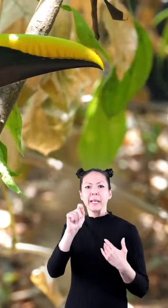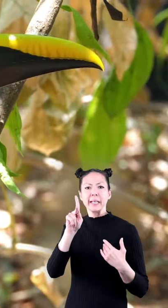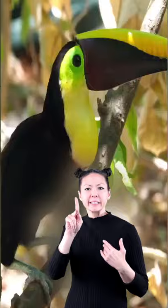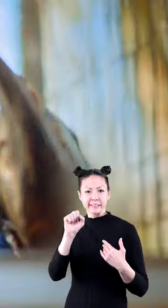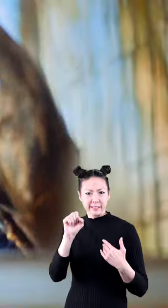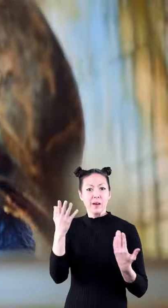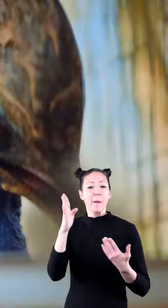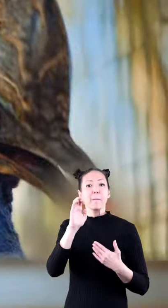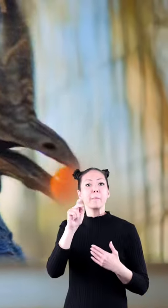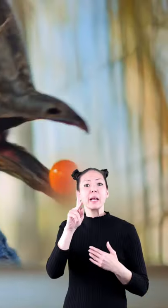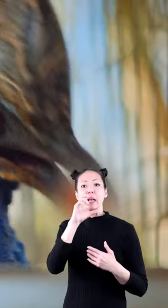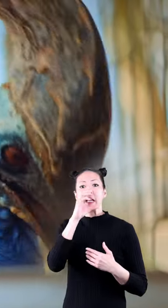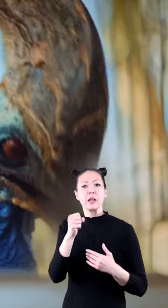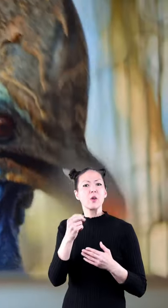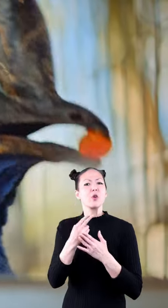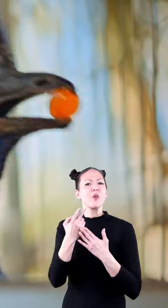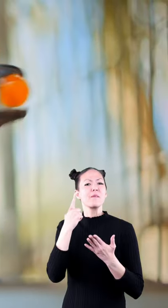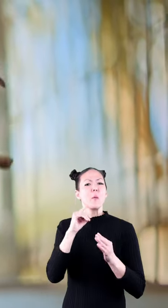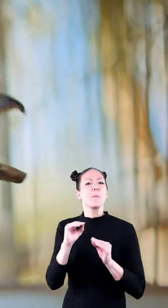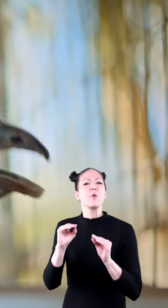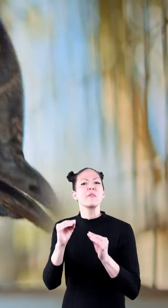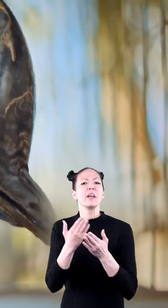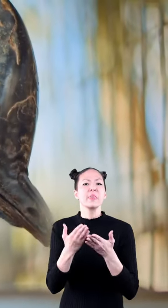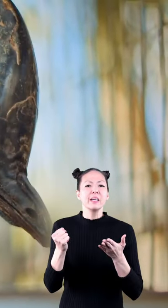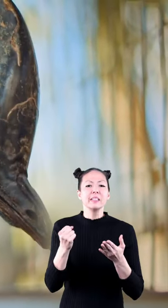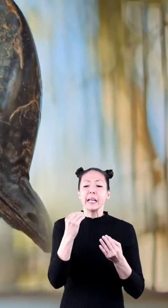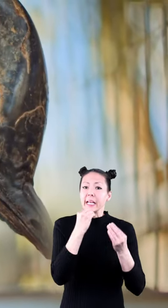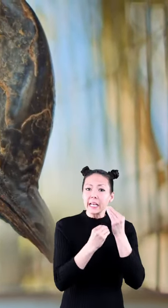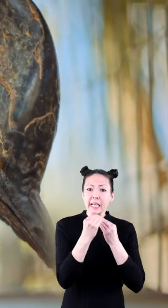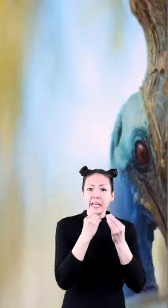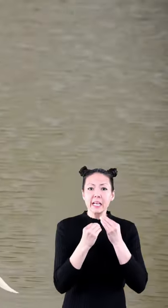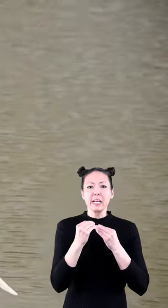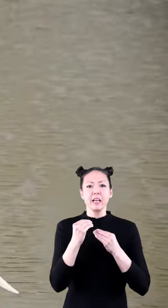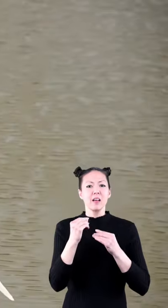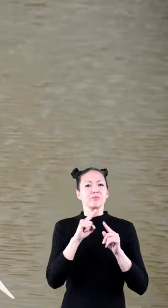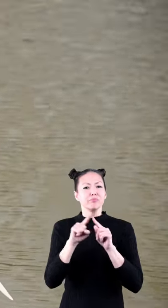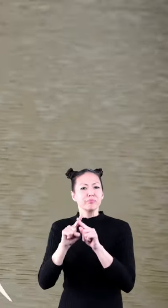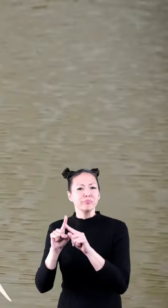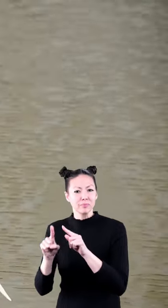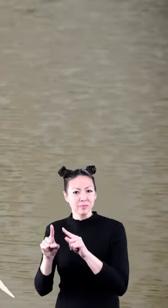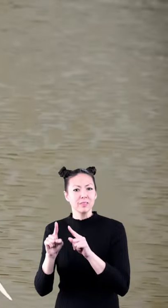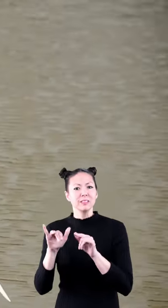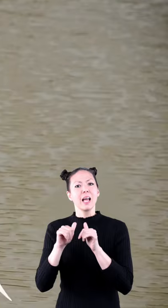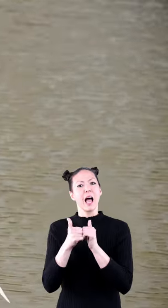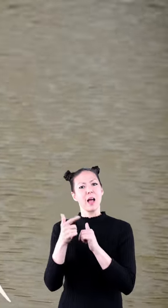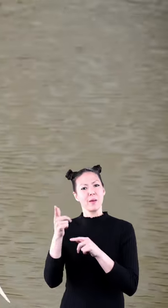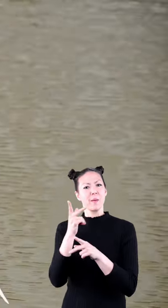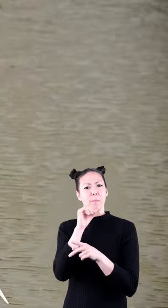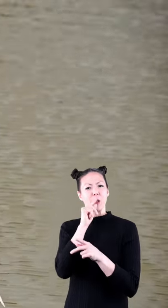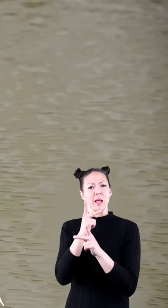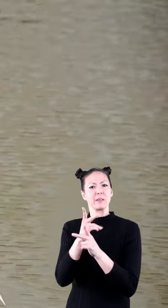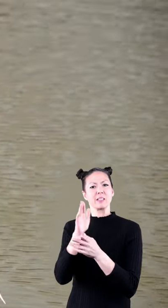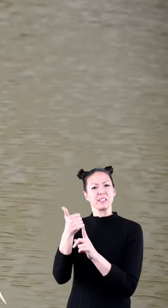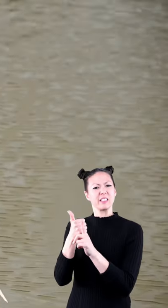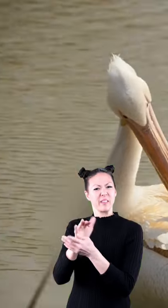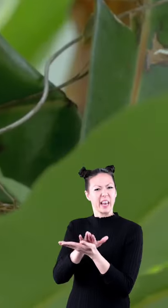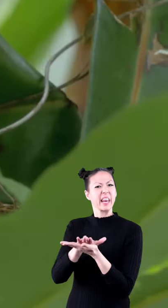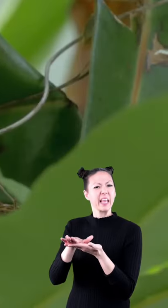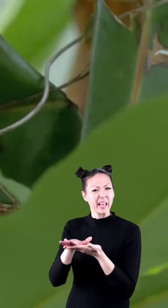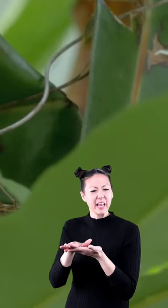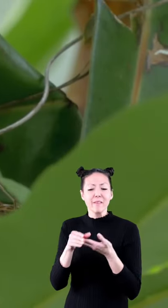the beak is used for moving things eating preening which is how a bird cleans itself